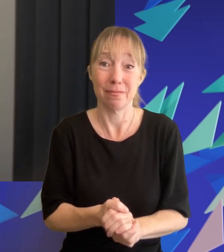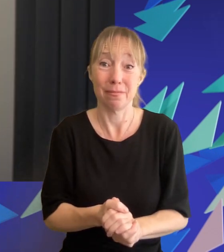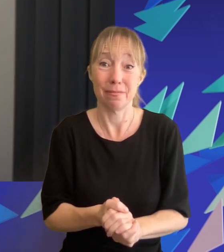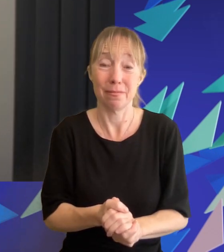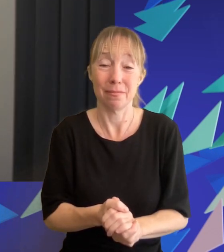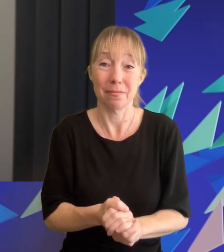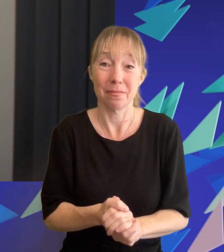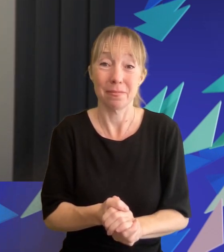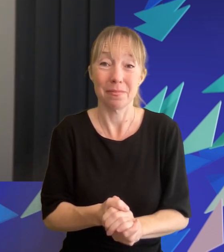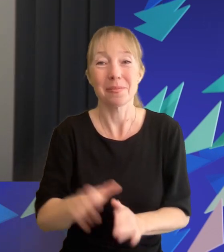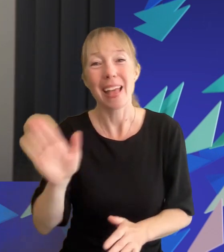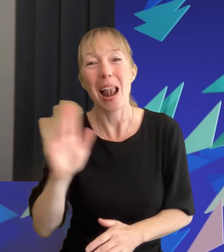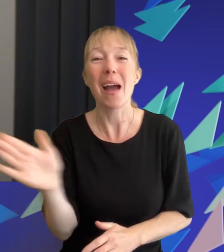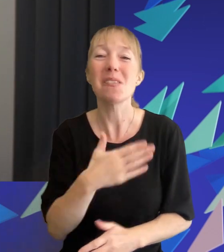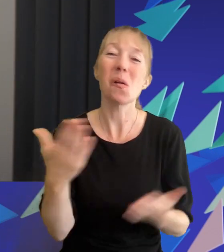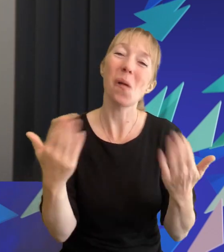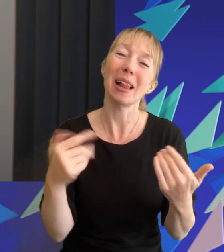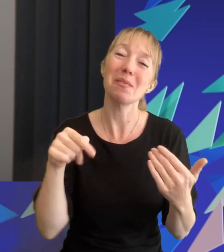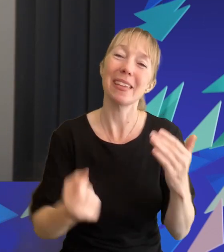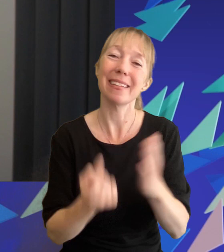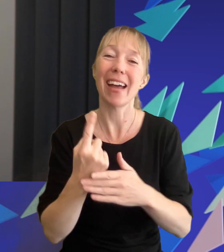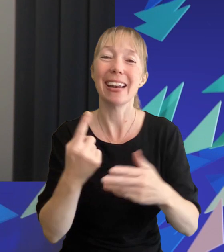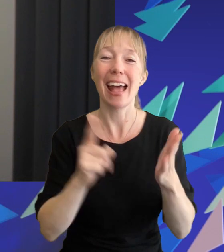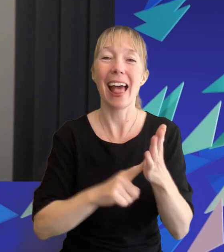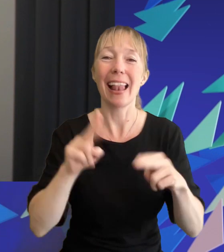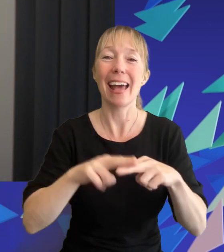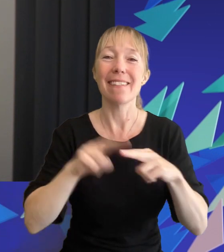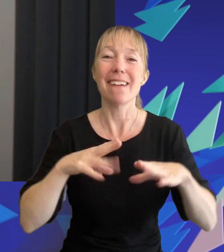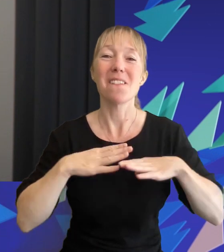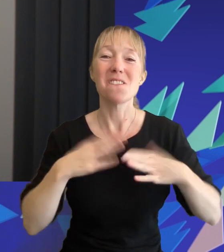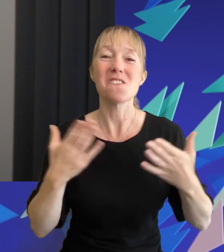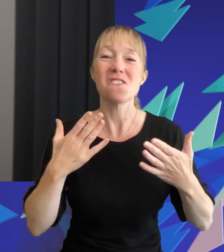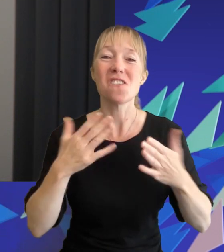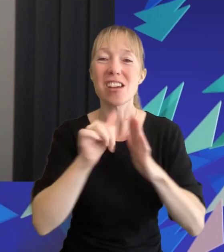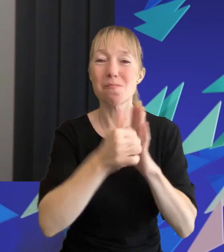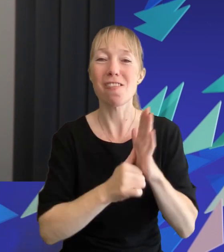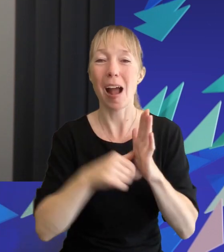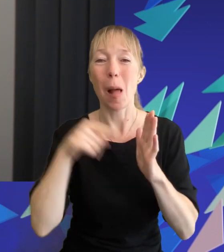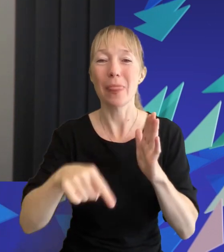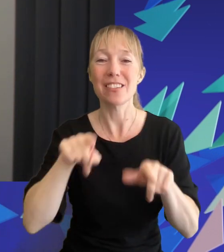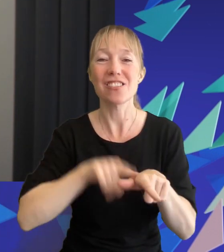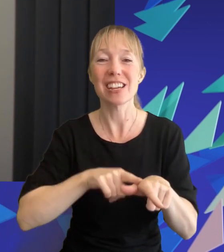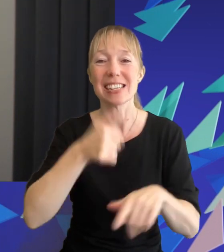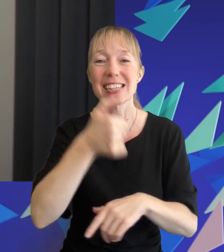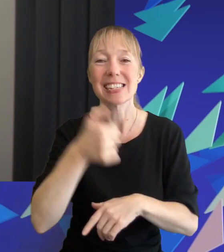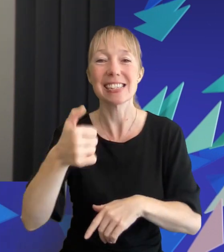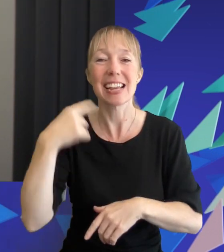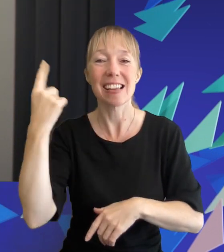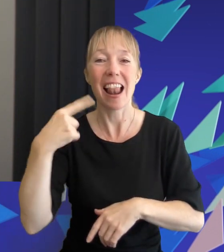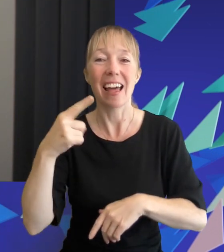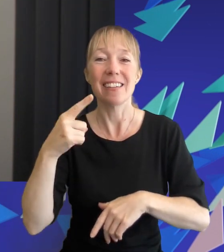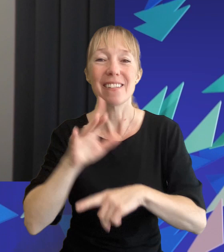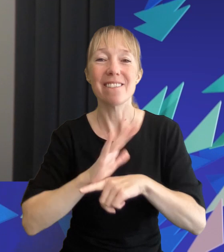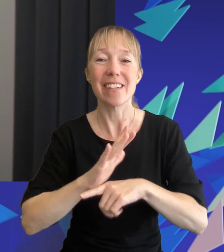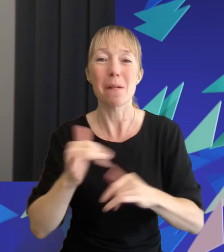hello everyone and welcome to this event as part of the lff for free program at this year's 66 bfi london film festival